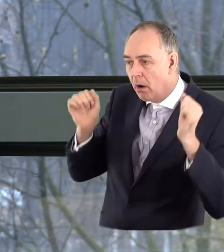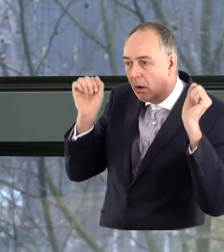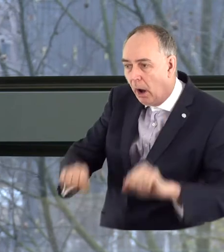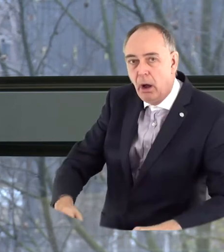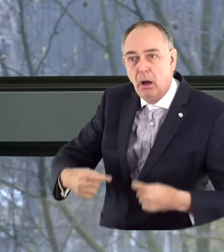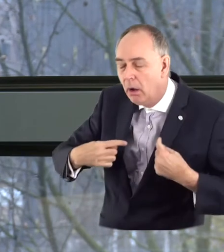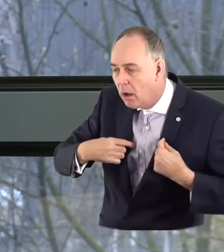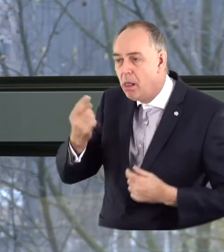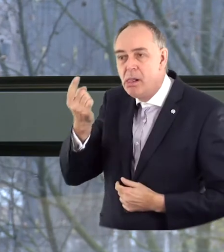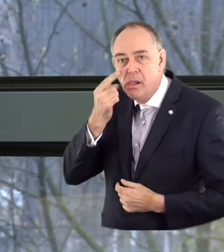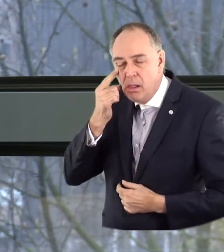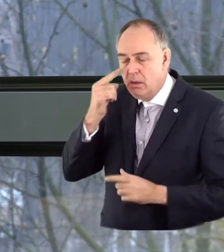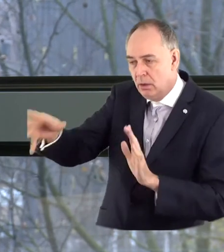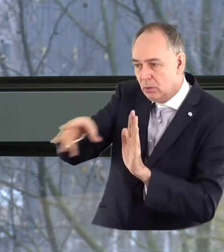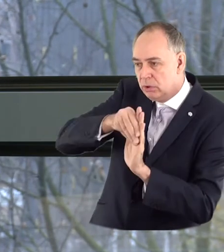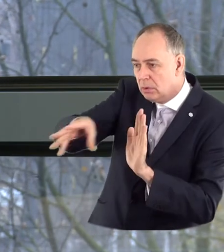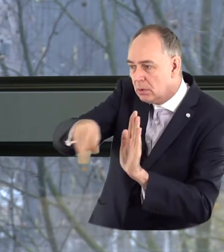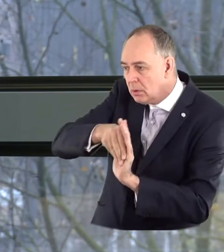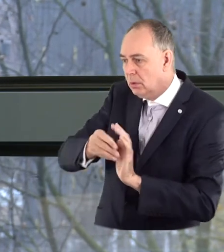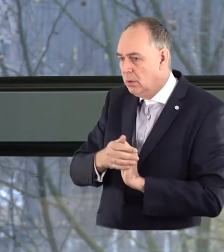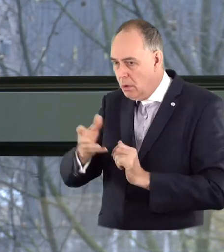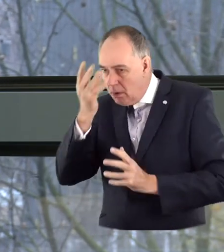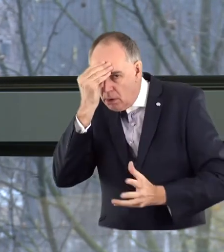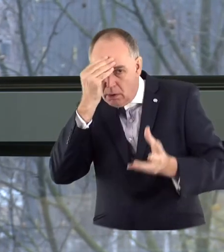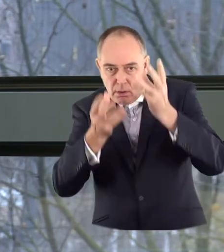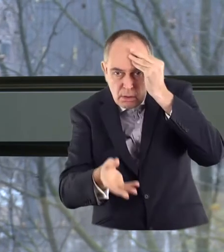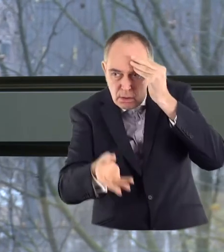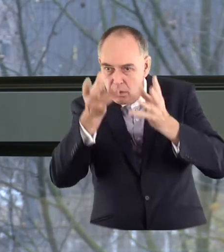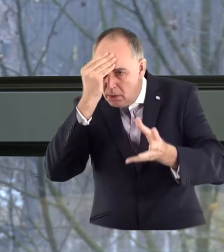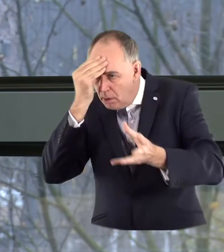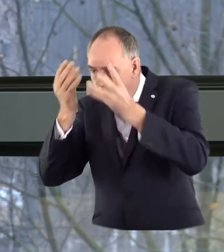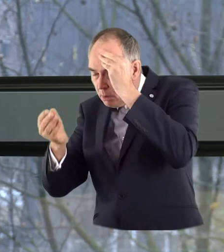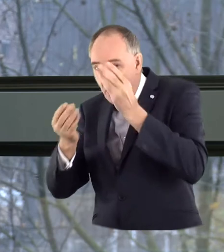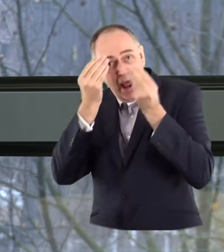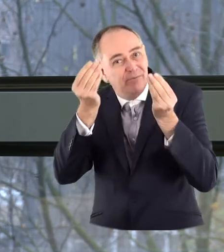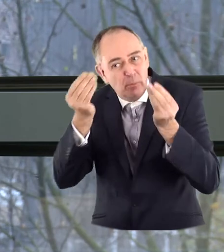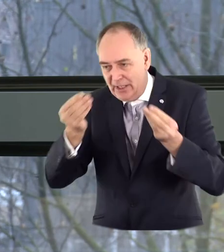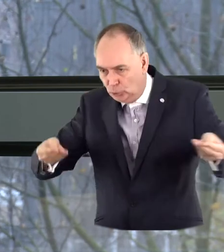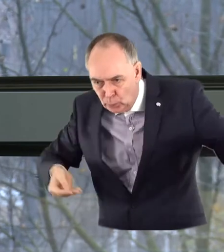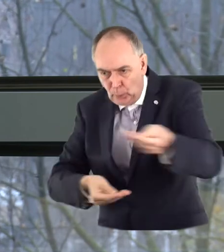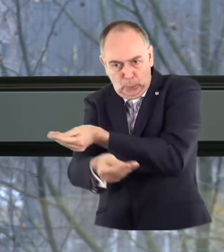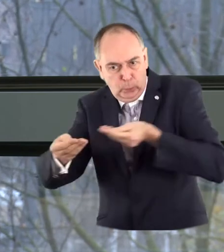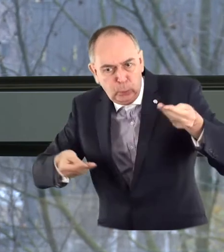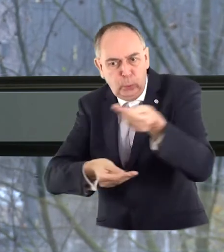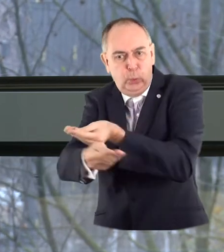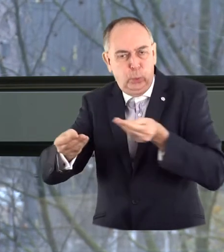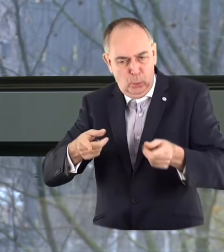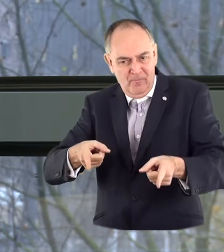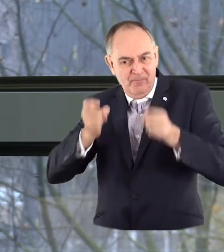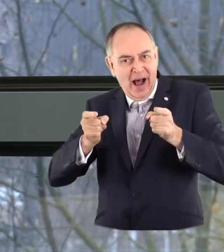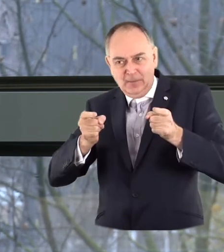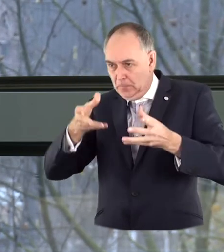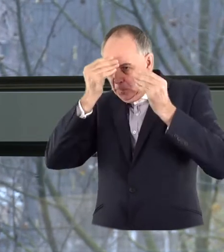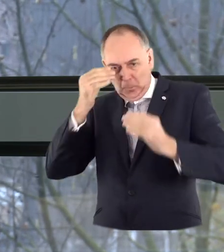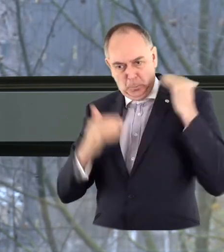do and of course learning from what other cities are actually doing. So it's a sharing process which makes it possible for us to learn